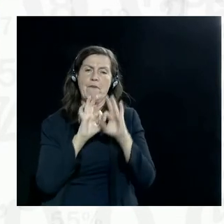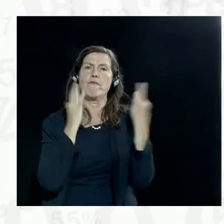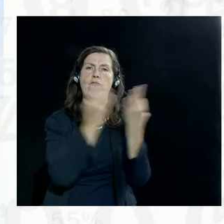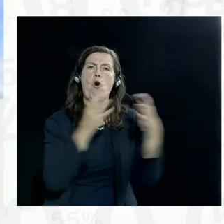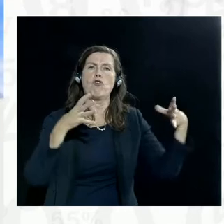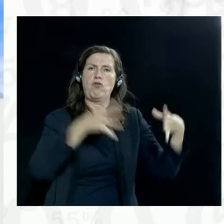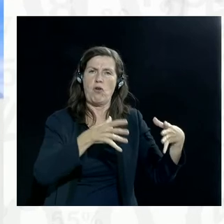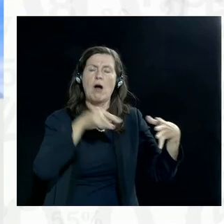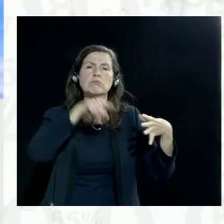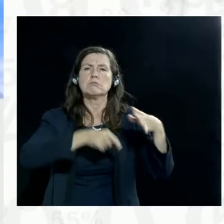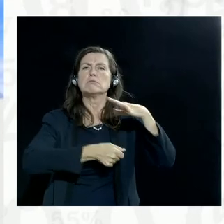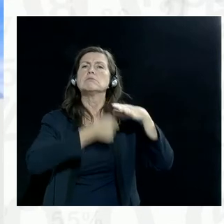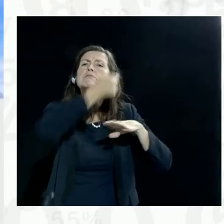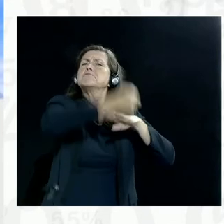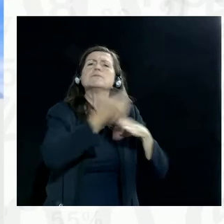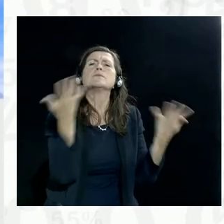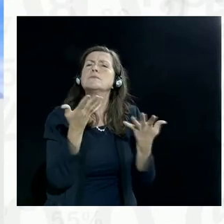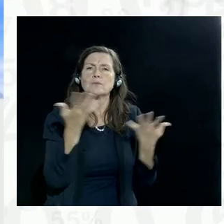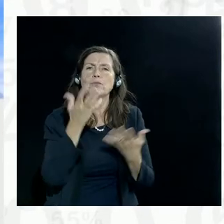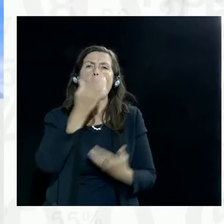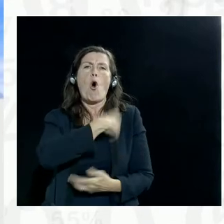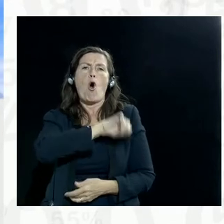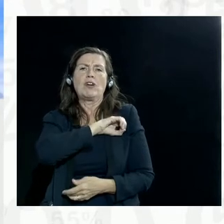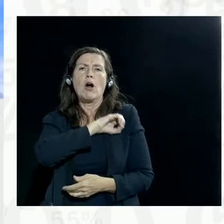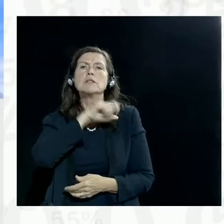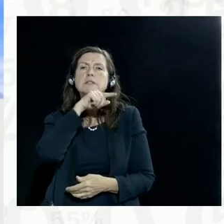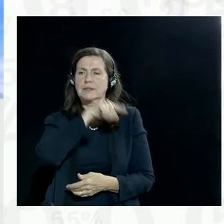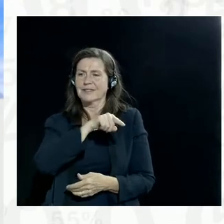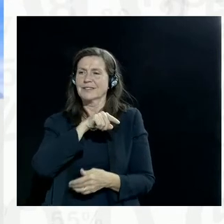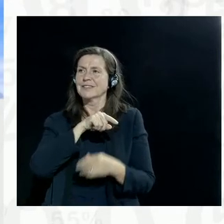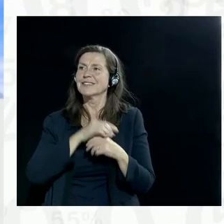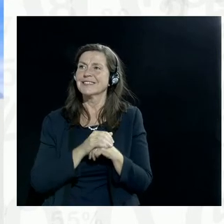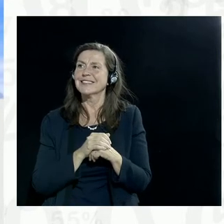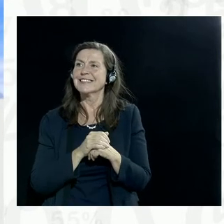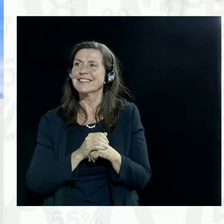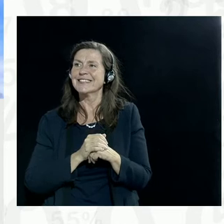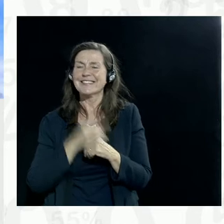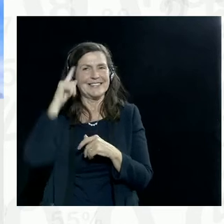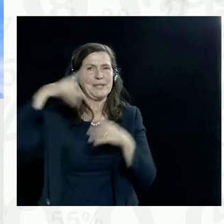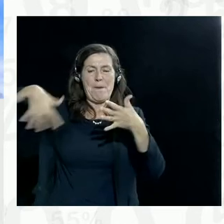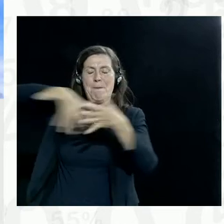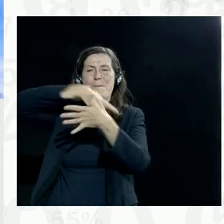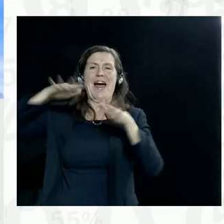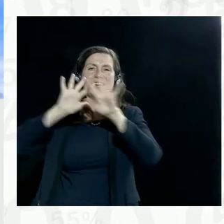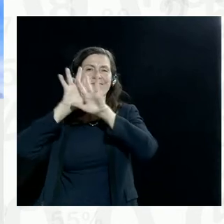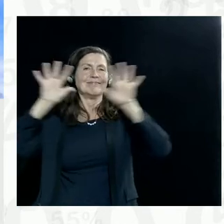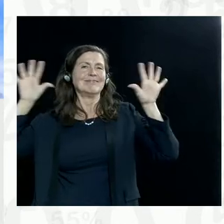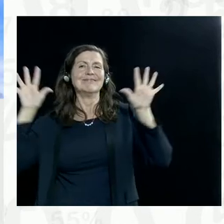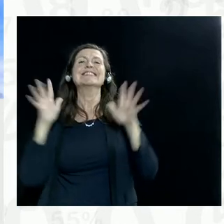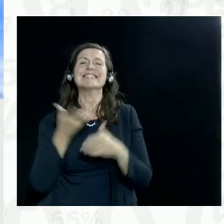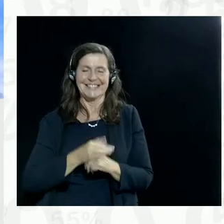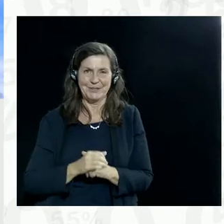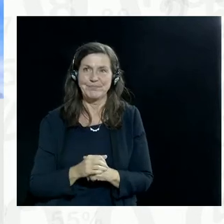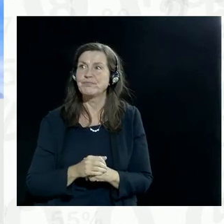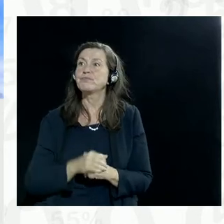little green in your back. That's very, very Oregon to me. I love that neck of the woods. Then